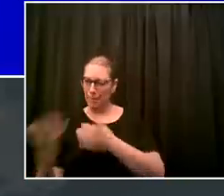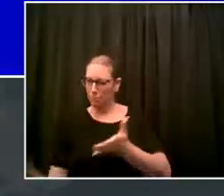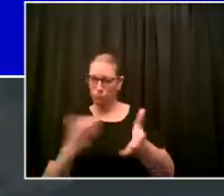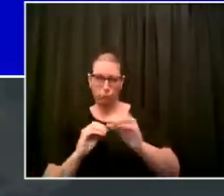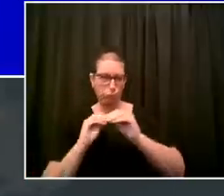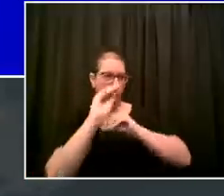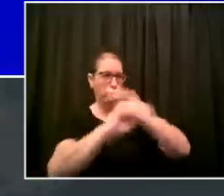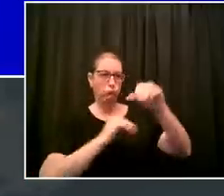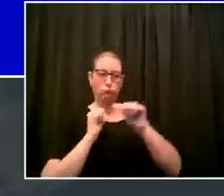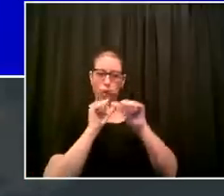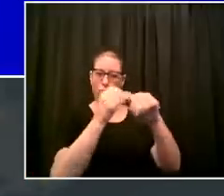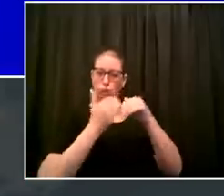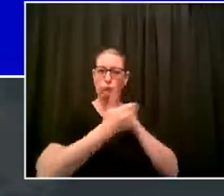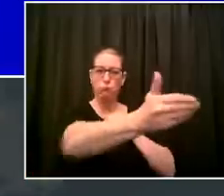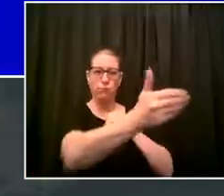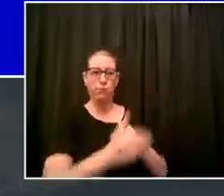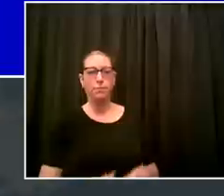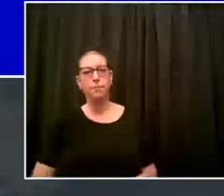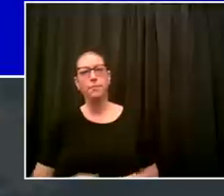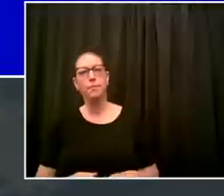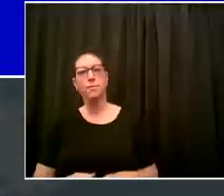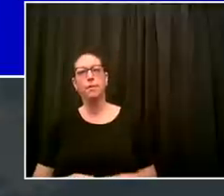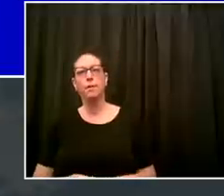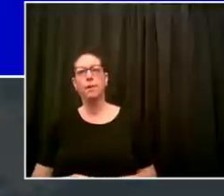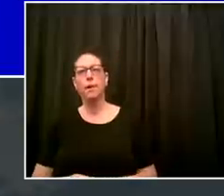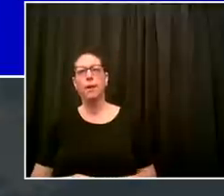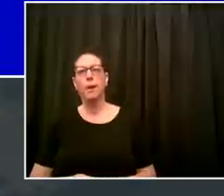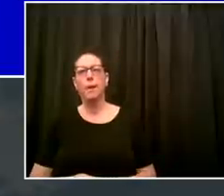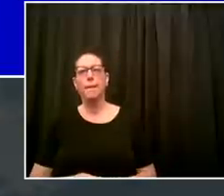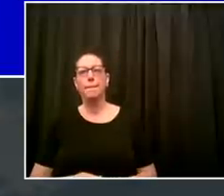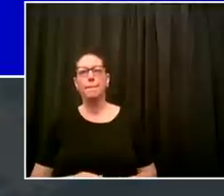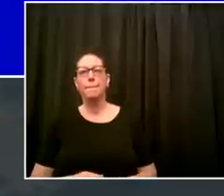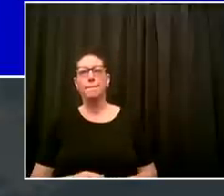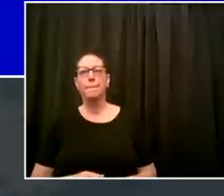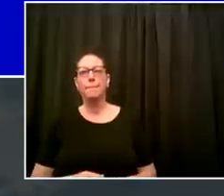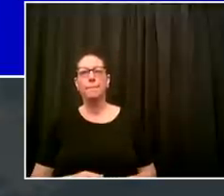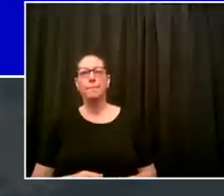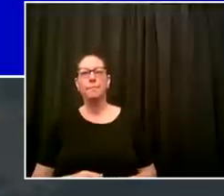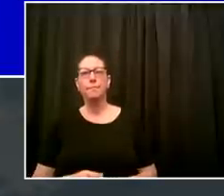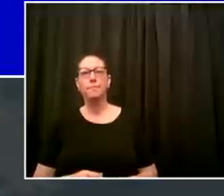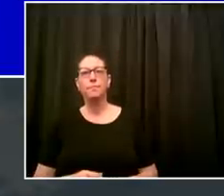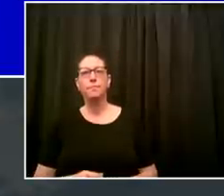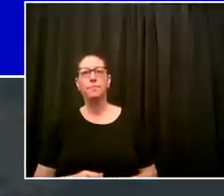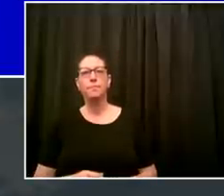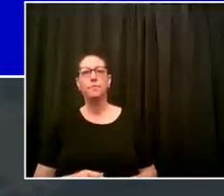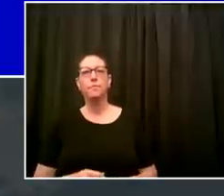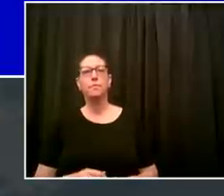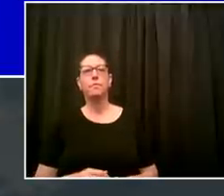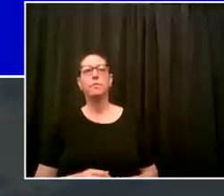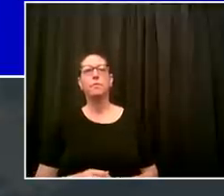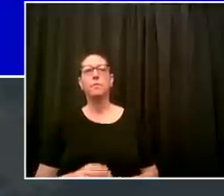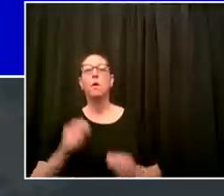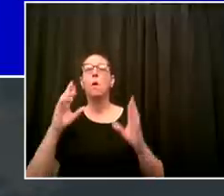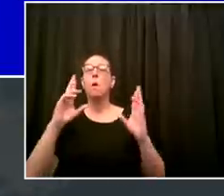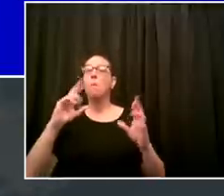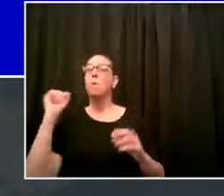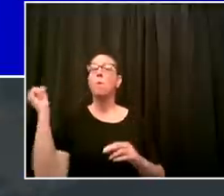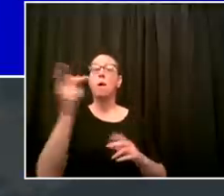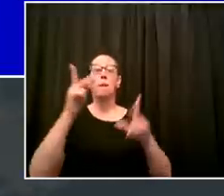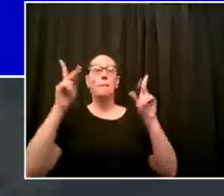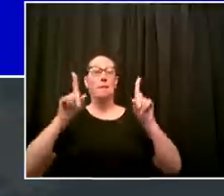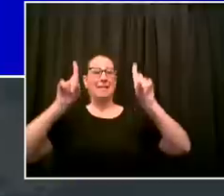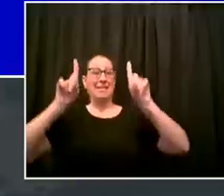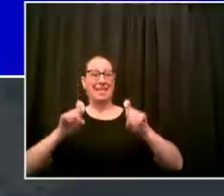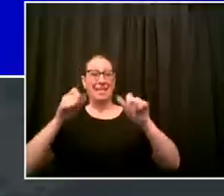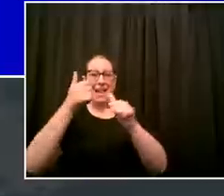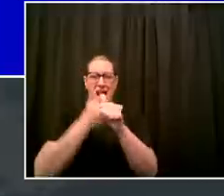every new yorker needs a test get one gets one and remember this is not just about the test kits that are being produced right now for all of you to